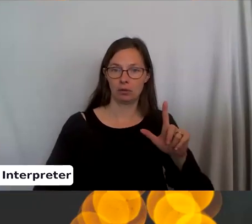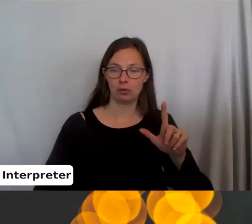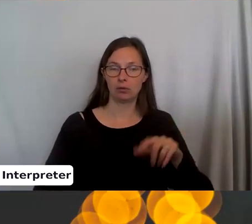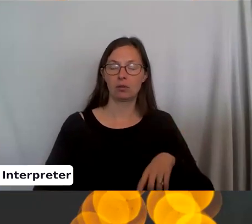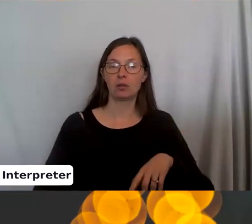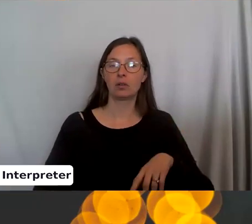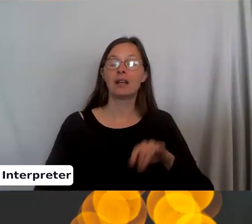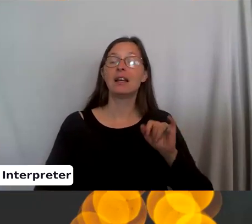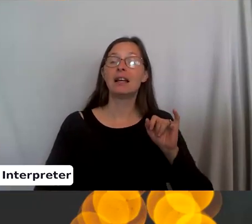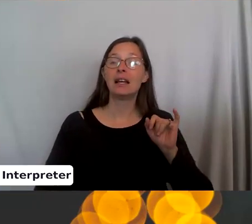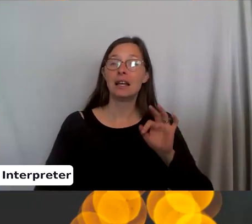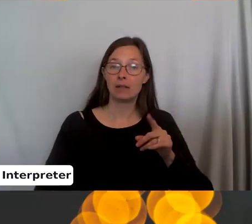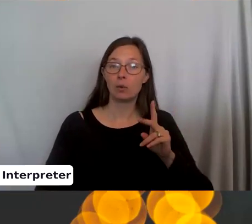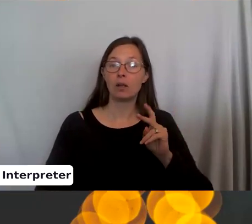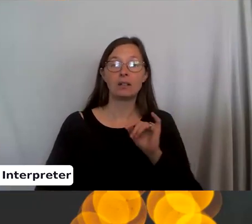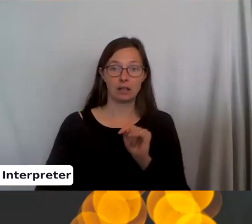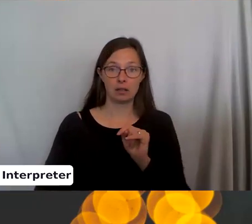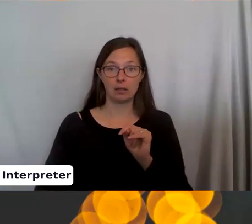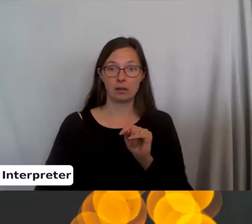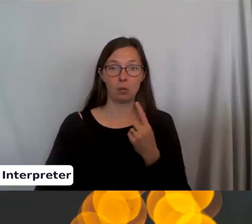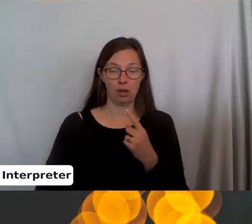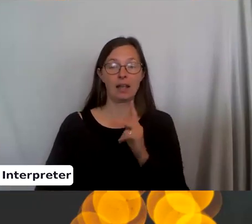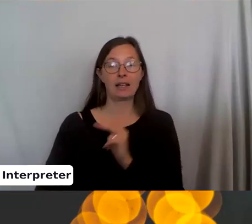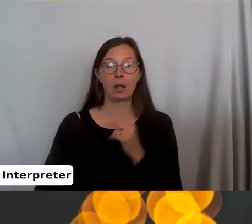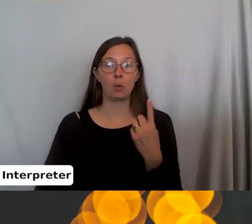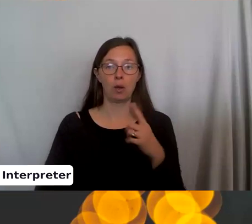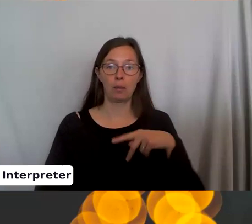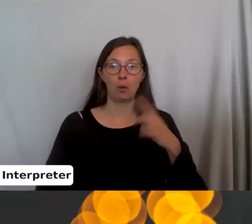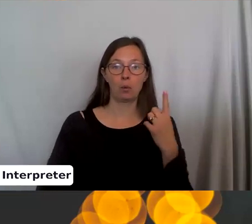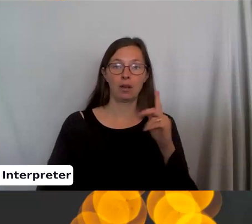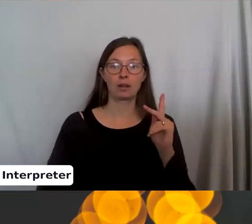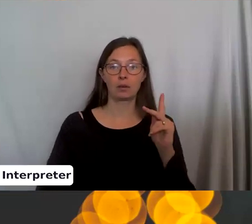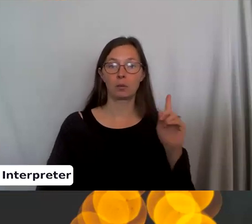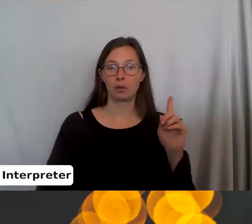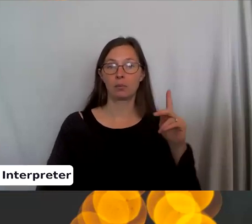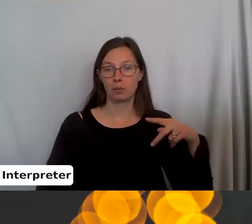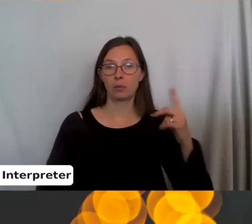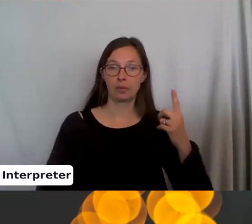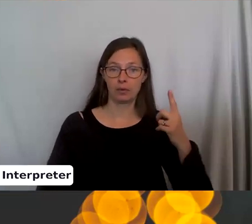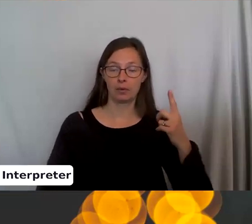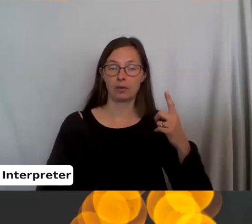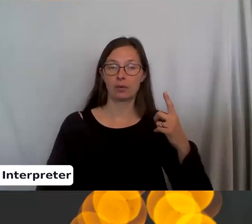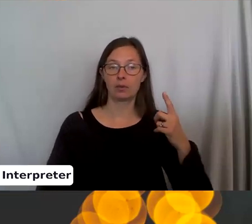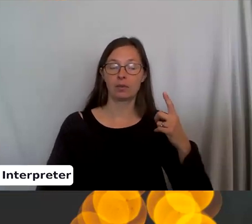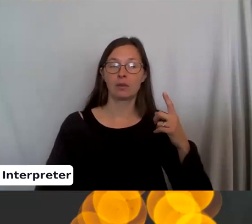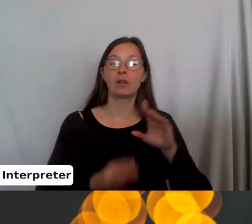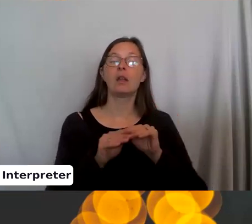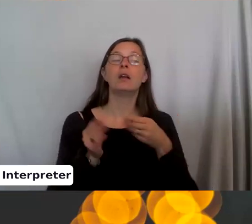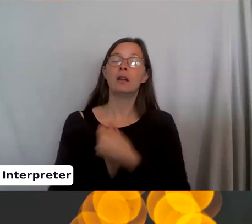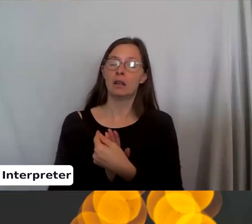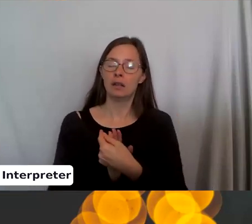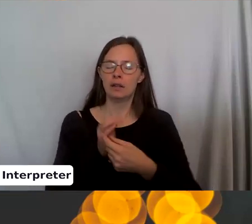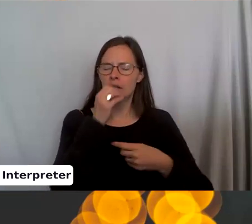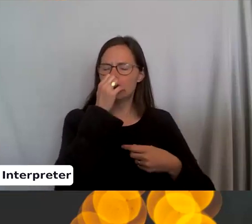If you just knit and purl across, knit one stitch, purl one stitch, knit one stitch, purl one stitch, and then on the way back, you